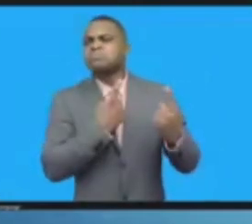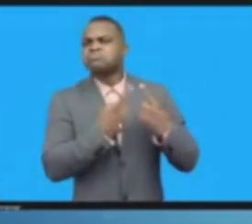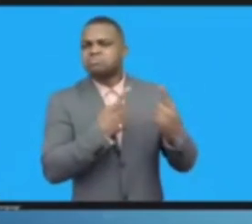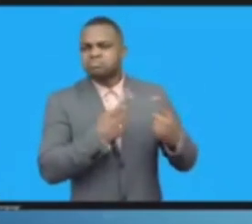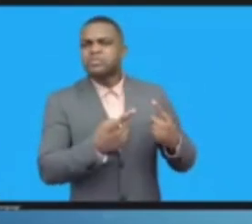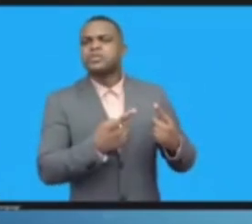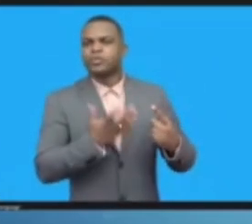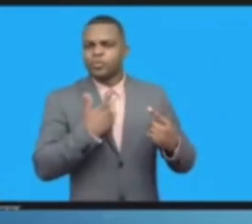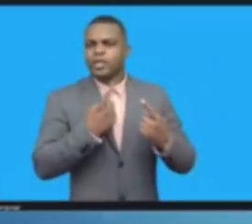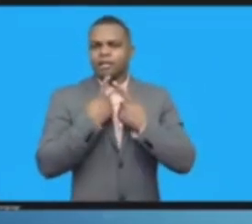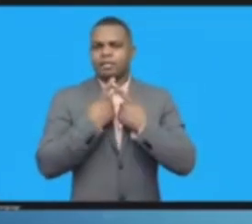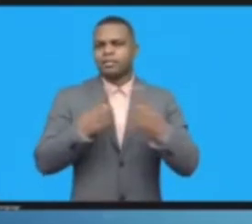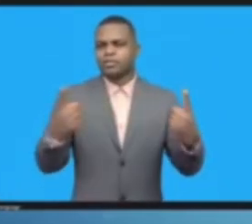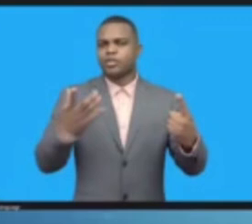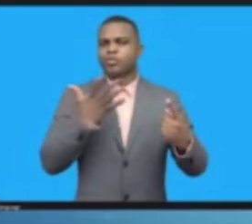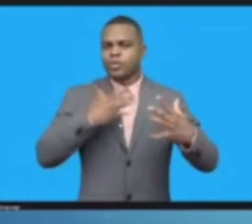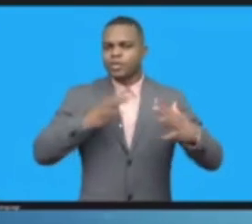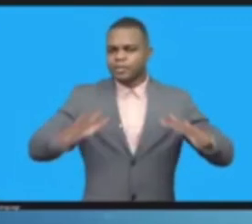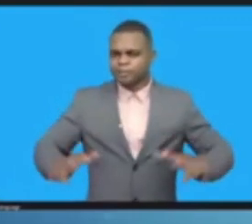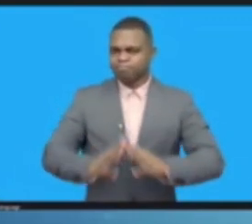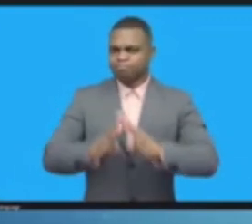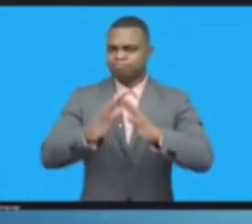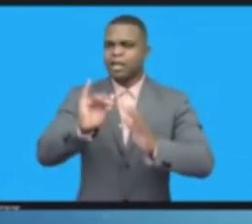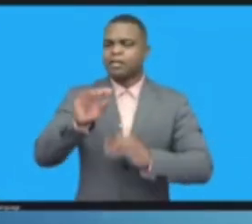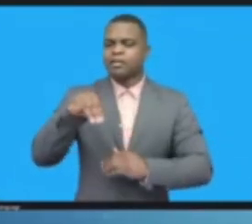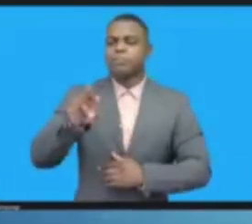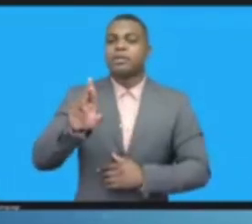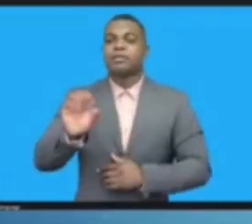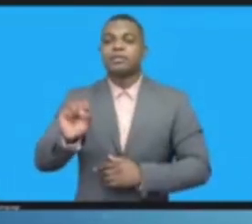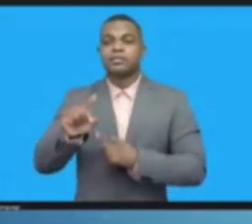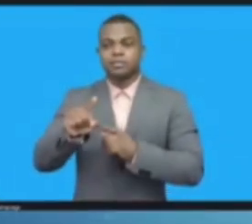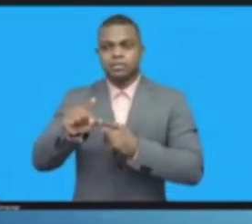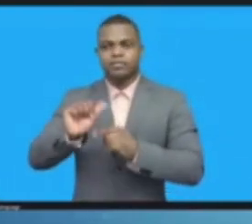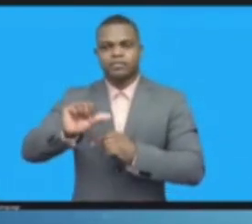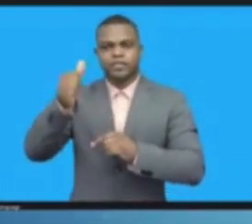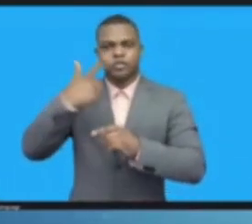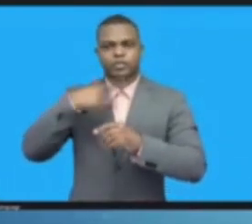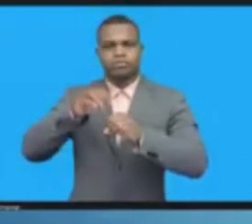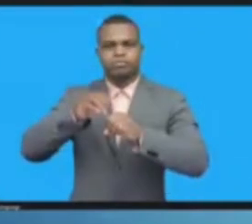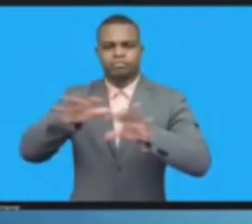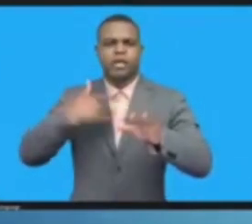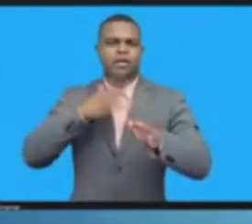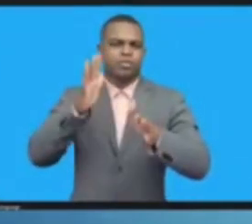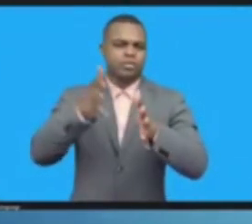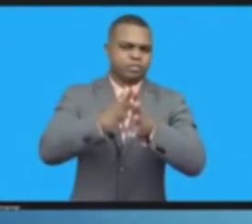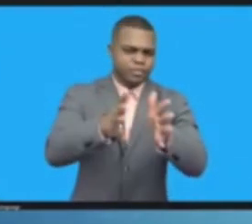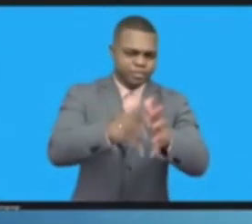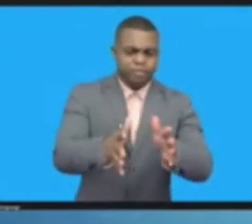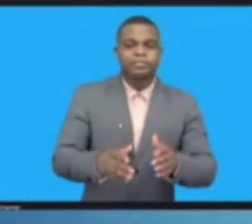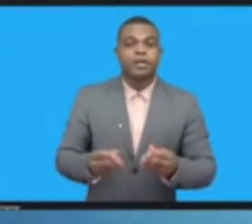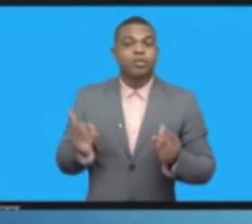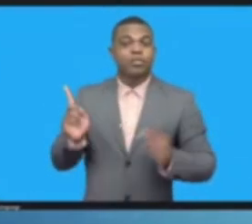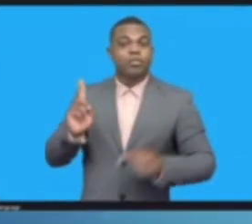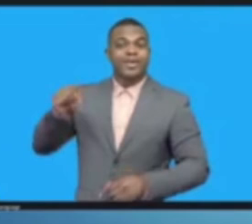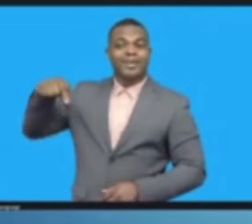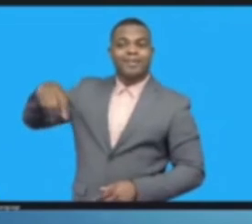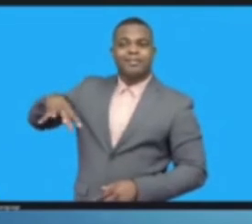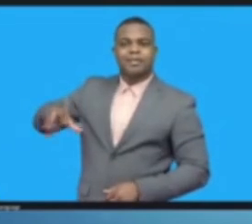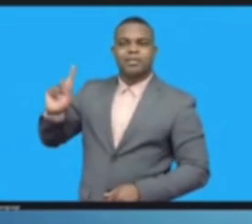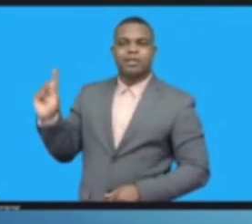investment, and we did that investment, we didn't ask anyone for money to do it, we saw that more of the internet traffic now stays in Africa.